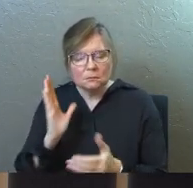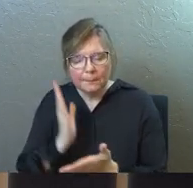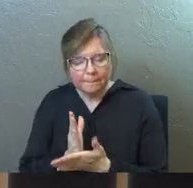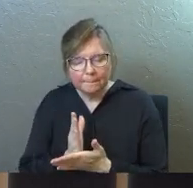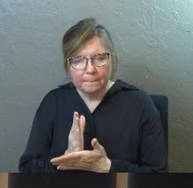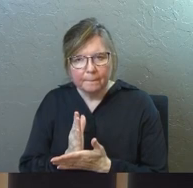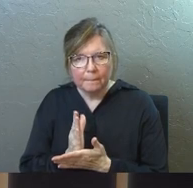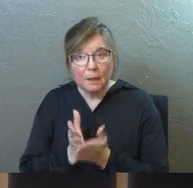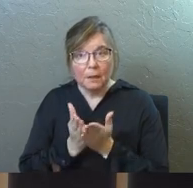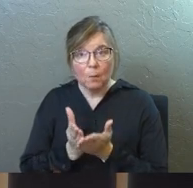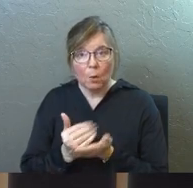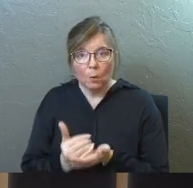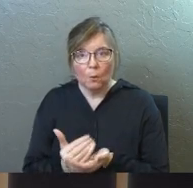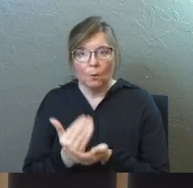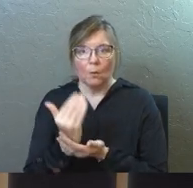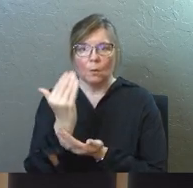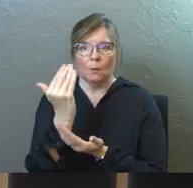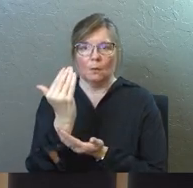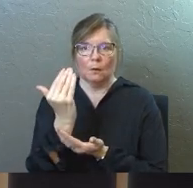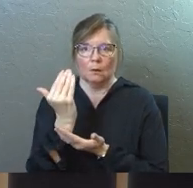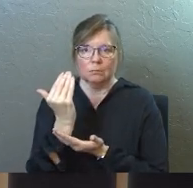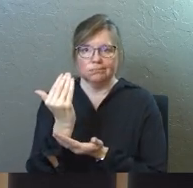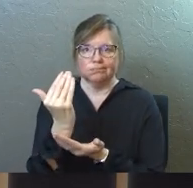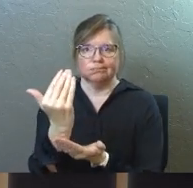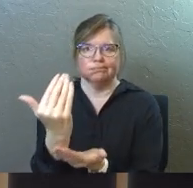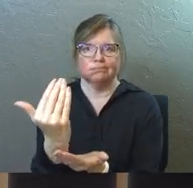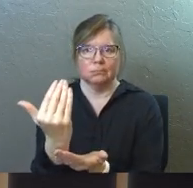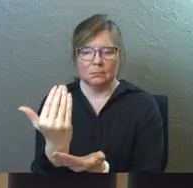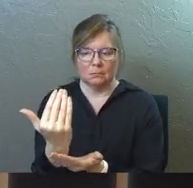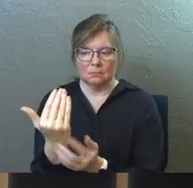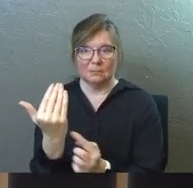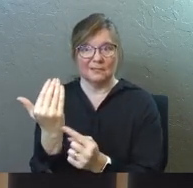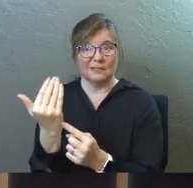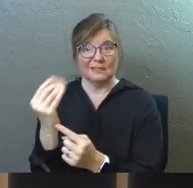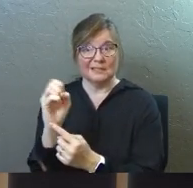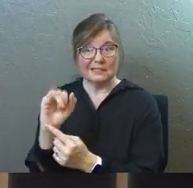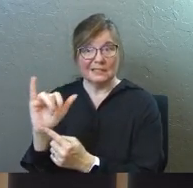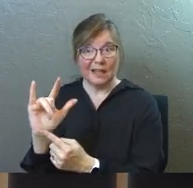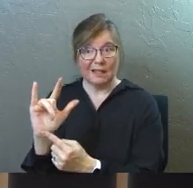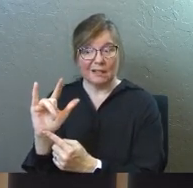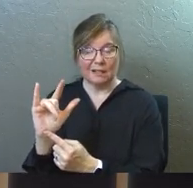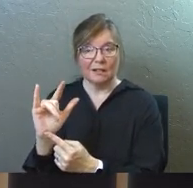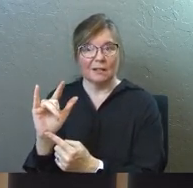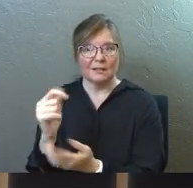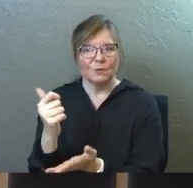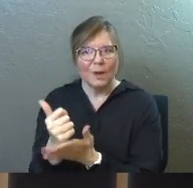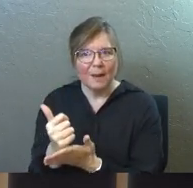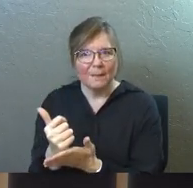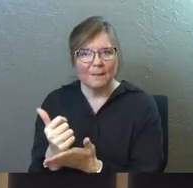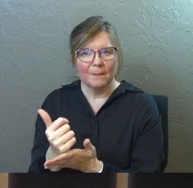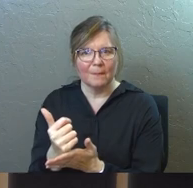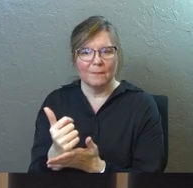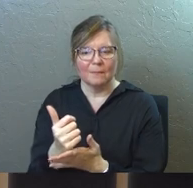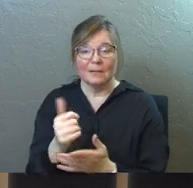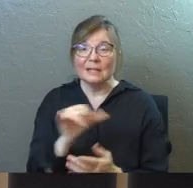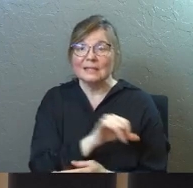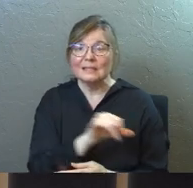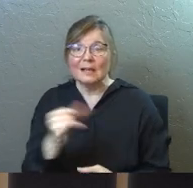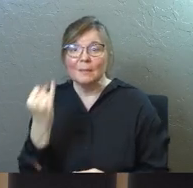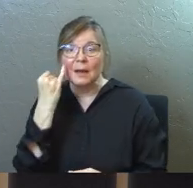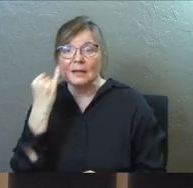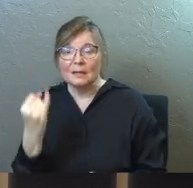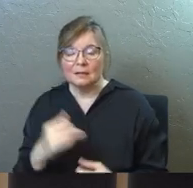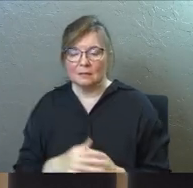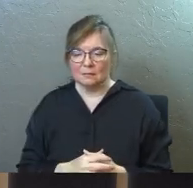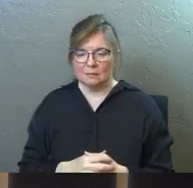It's what Barnabas did. I can't do this. I'm going to need some help. He lets God come in